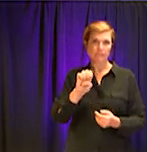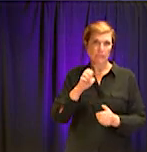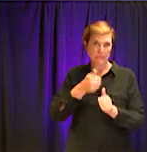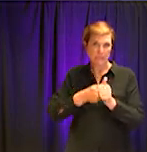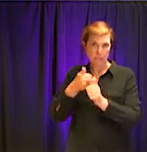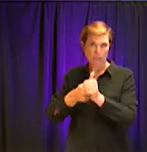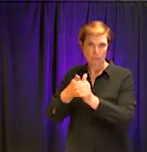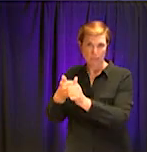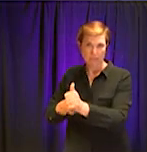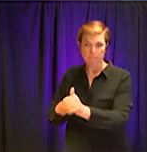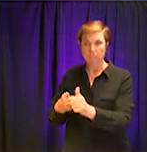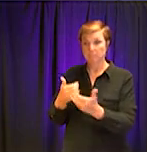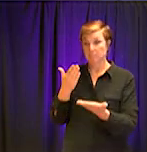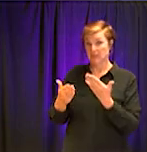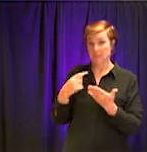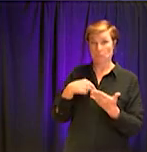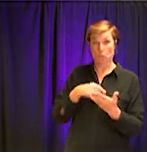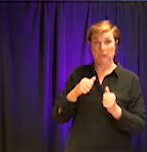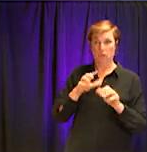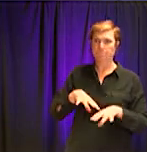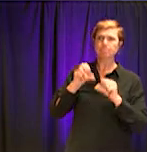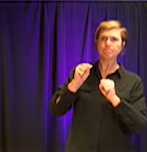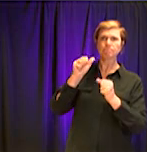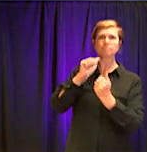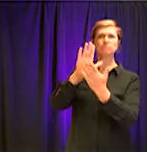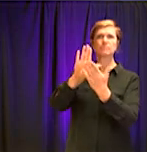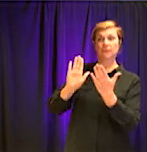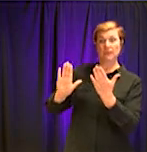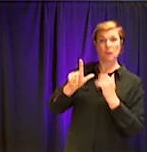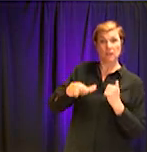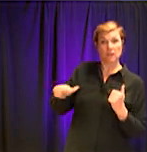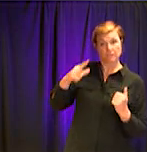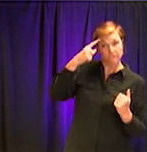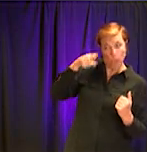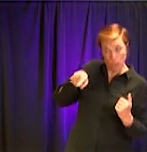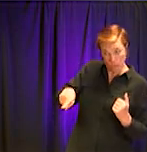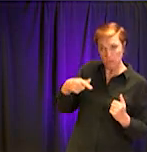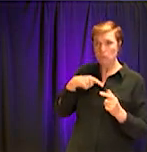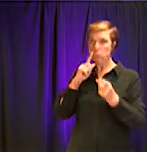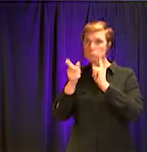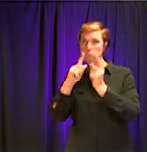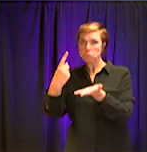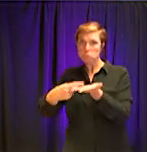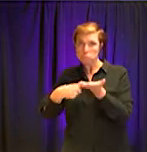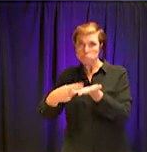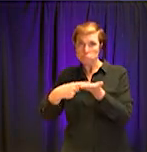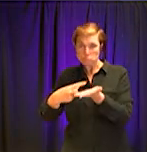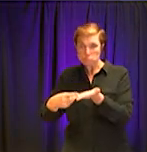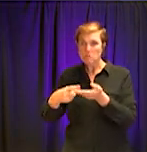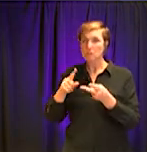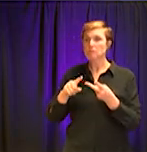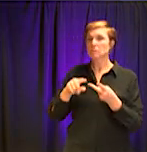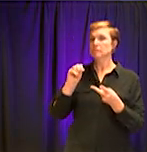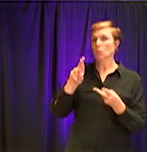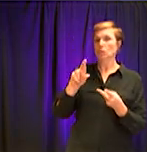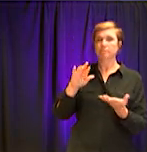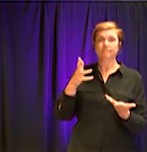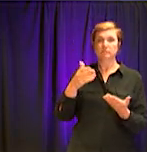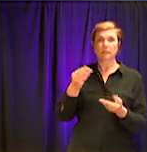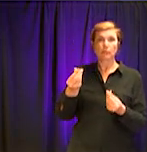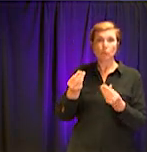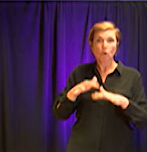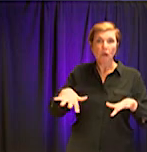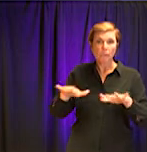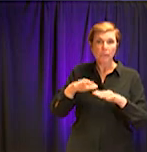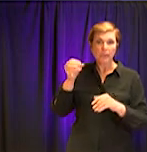landlords or people that own those properties to see if